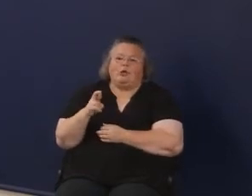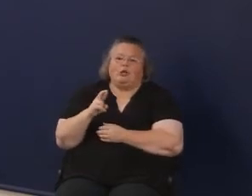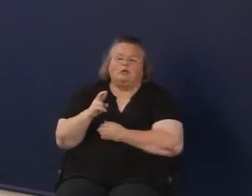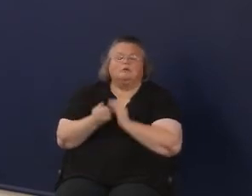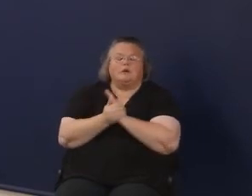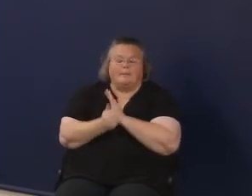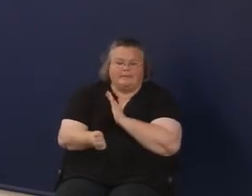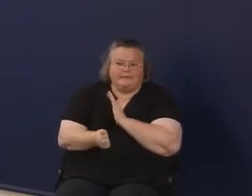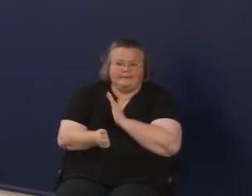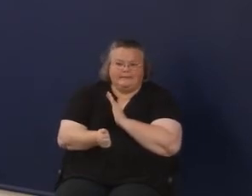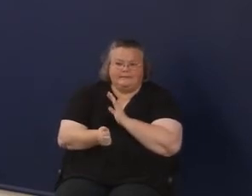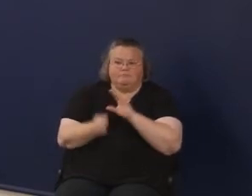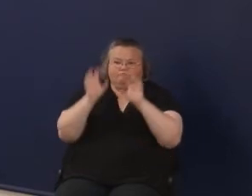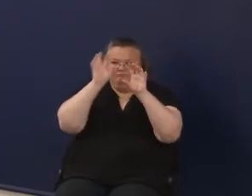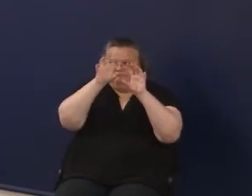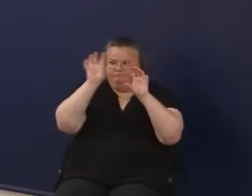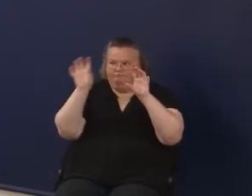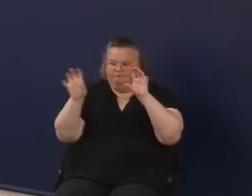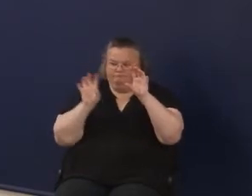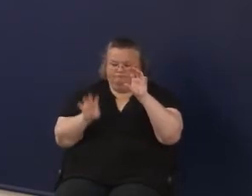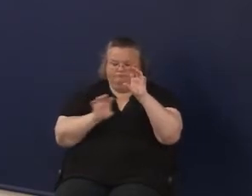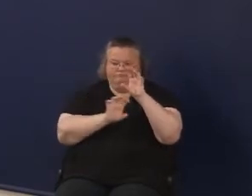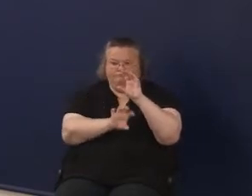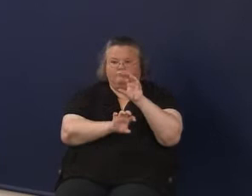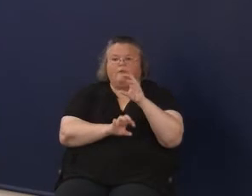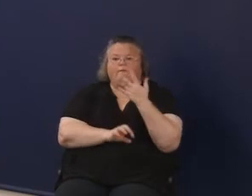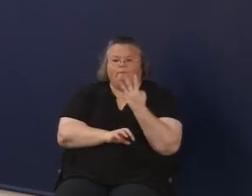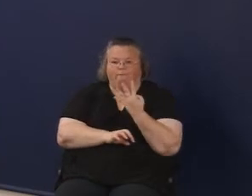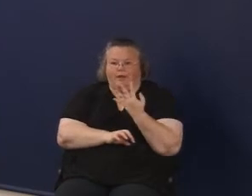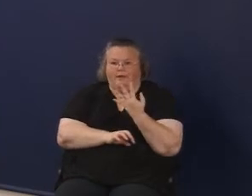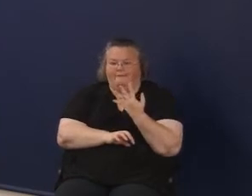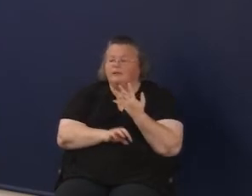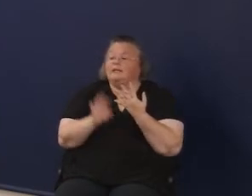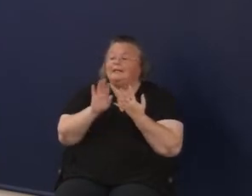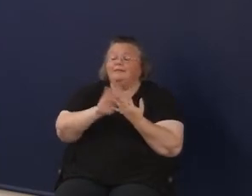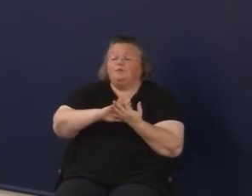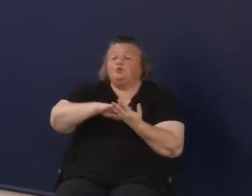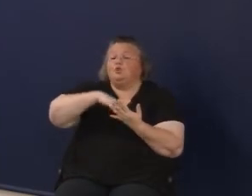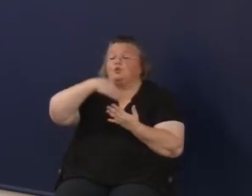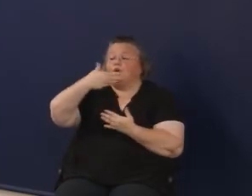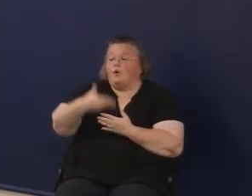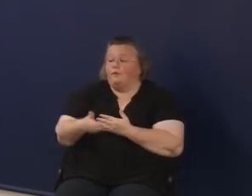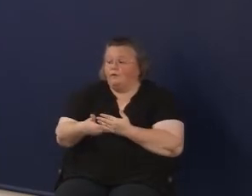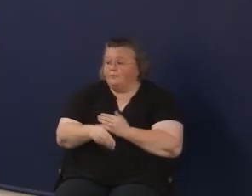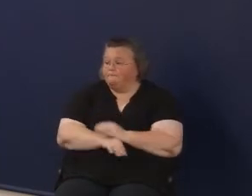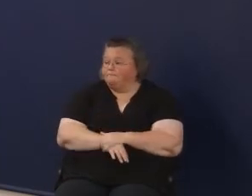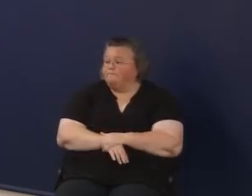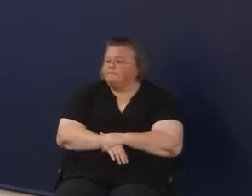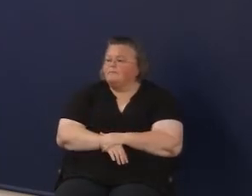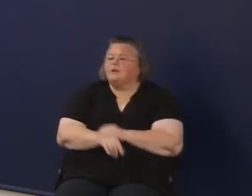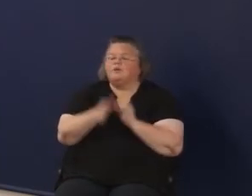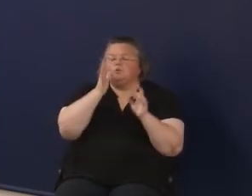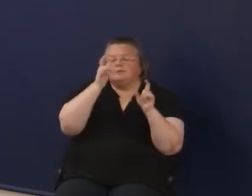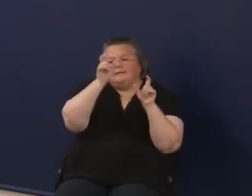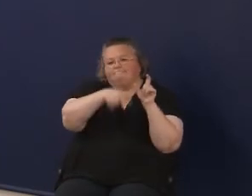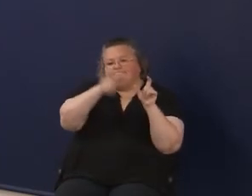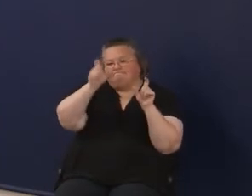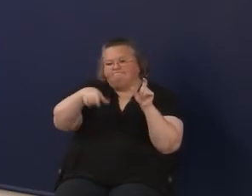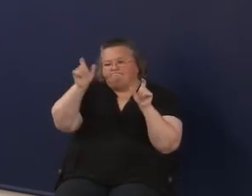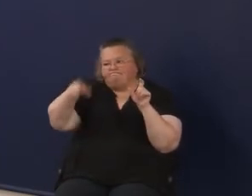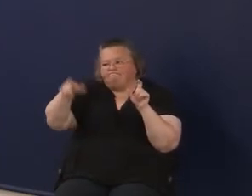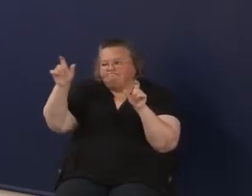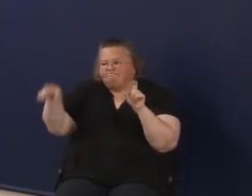see where those shaped up into those five. Give that handout, turn that handout over that's on your desk, and you can see then